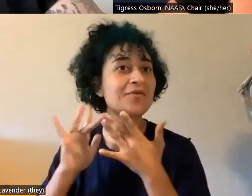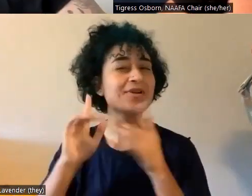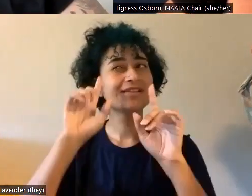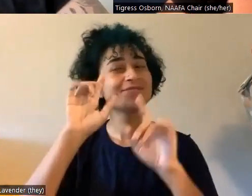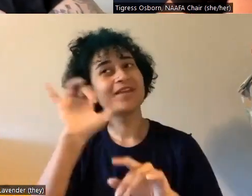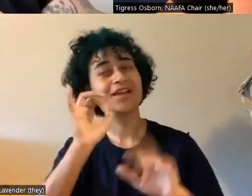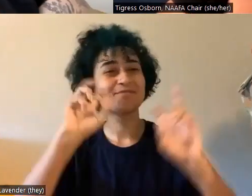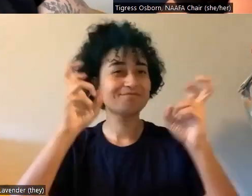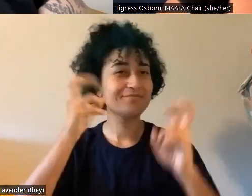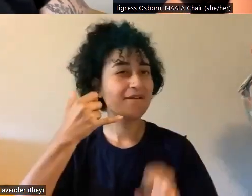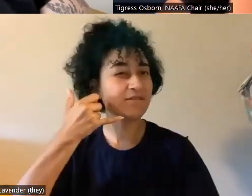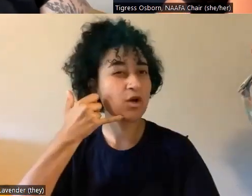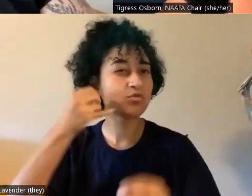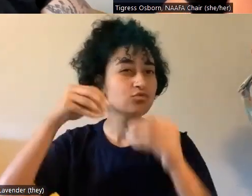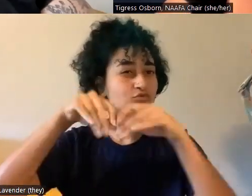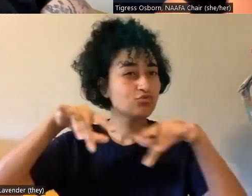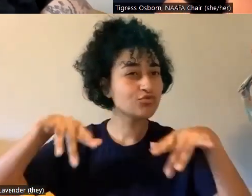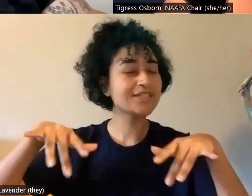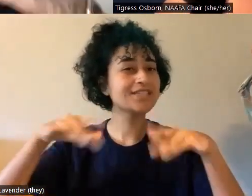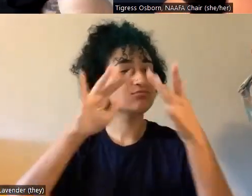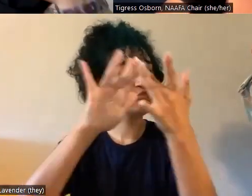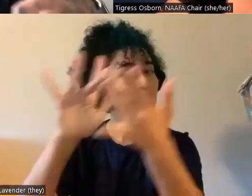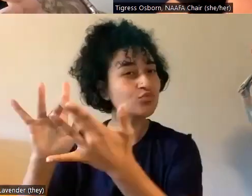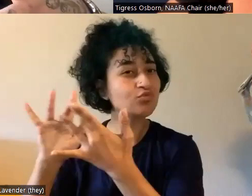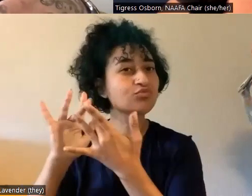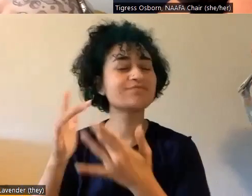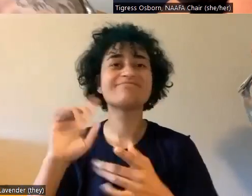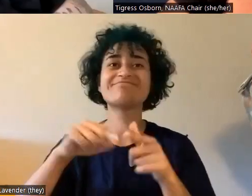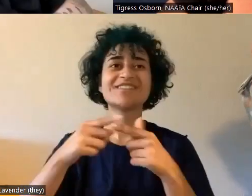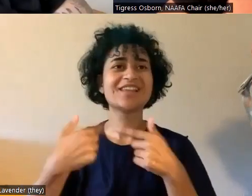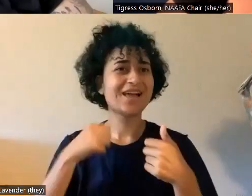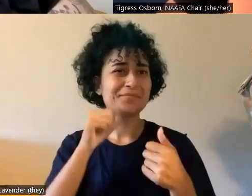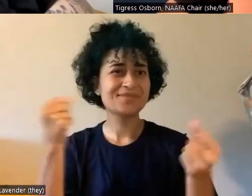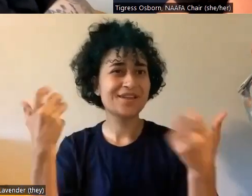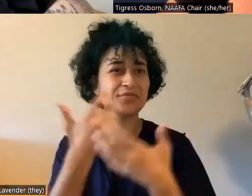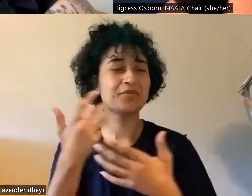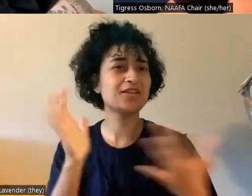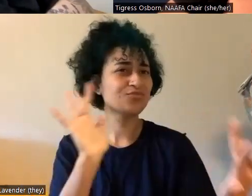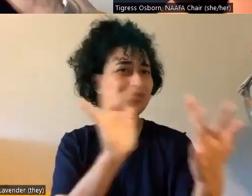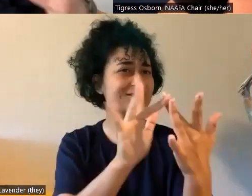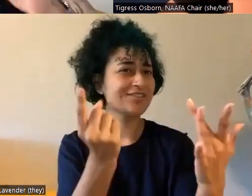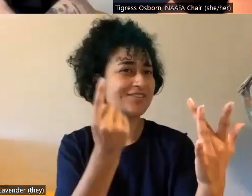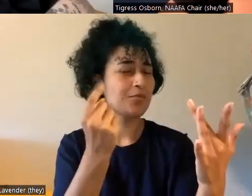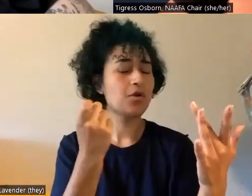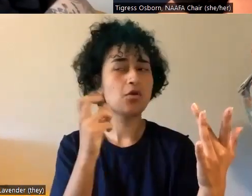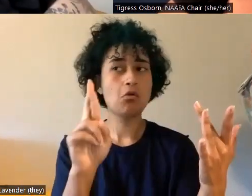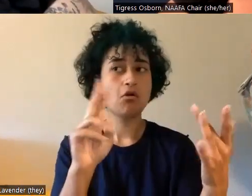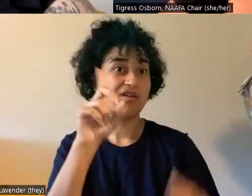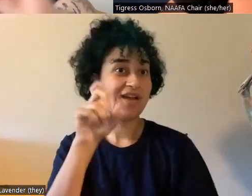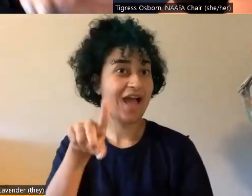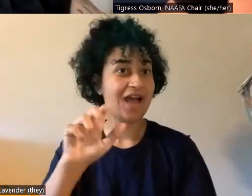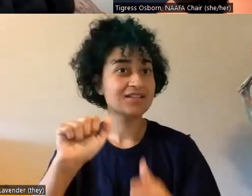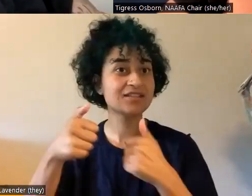I guess. Um, and then I'm not afraid to, you know, reach out to someone or ask about